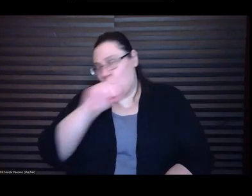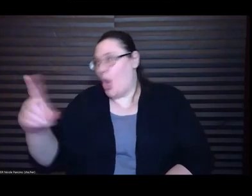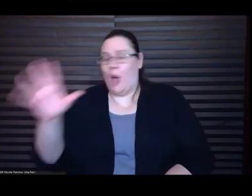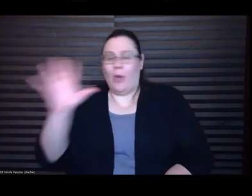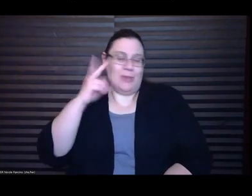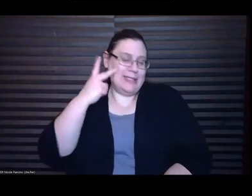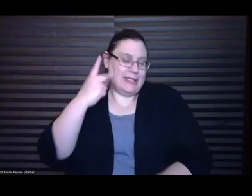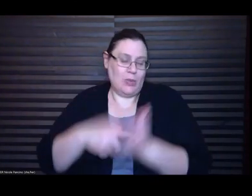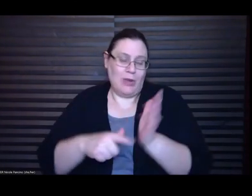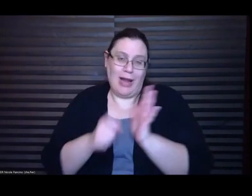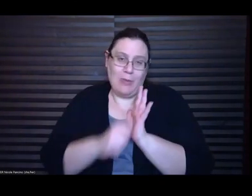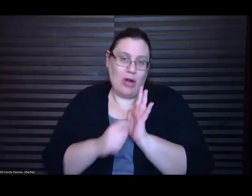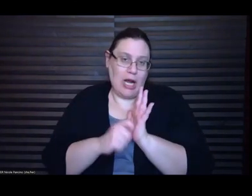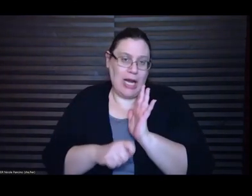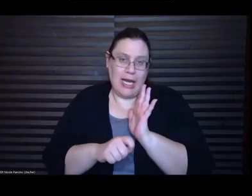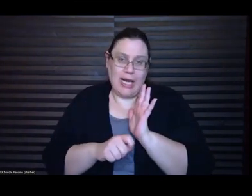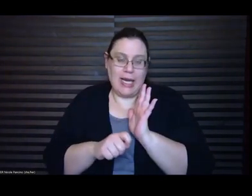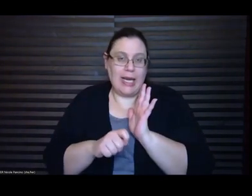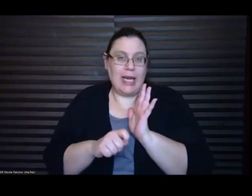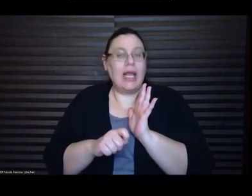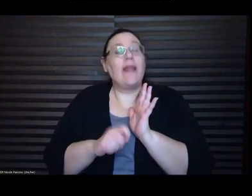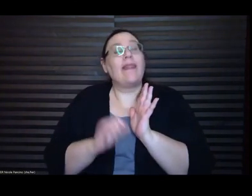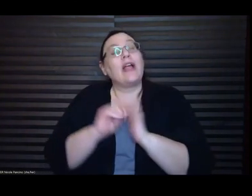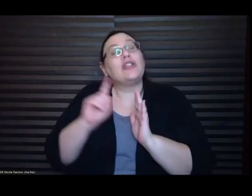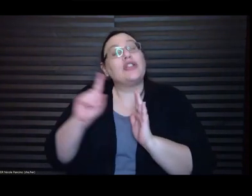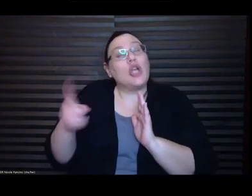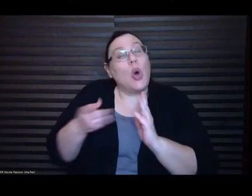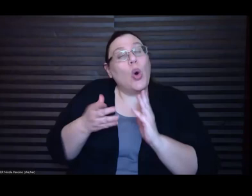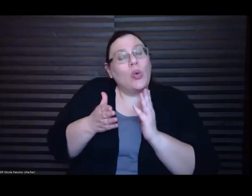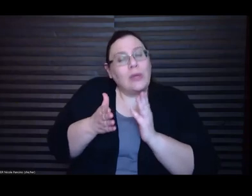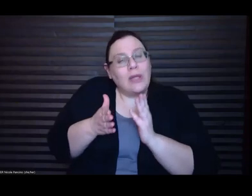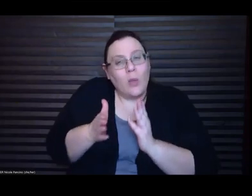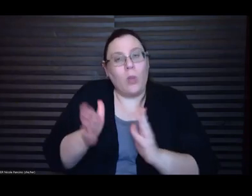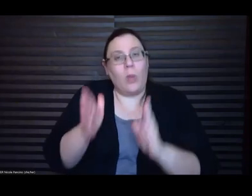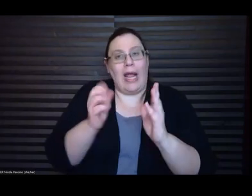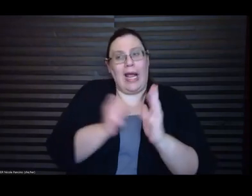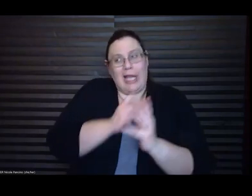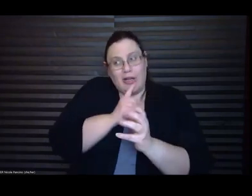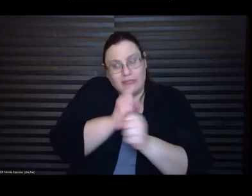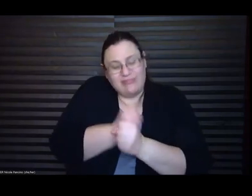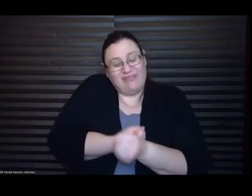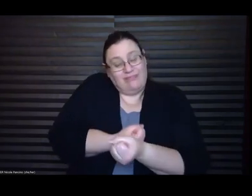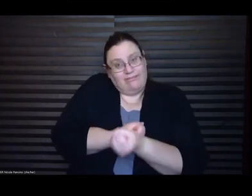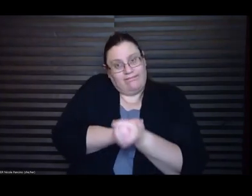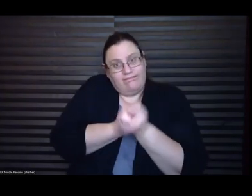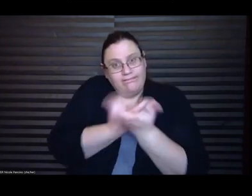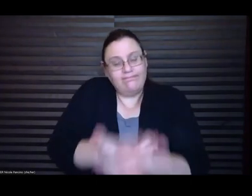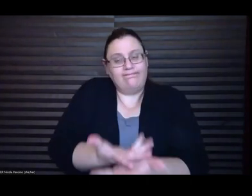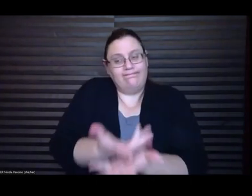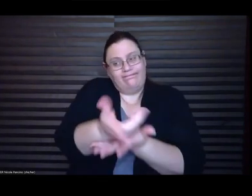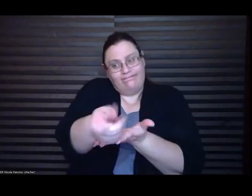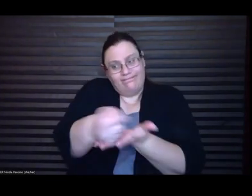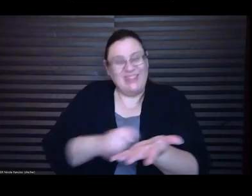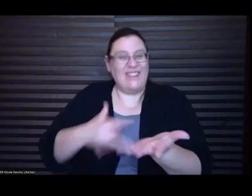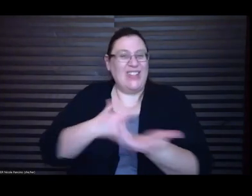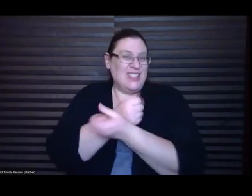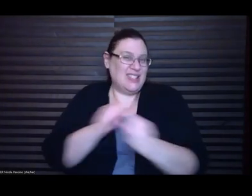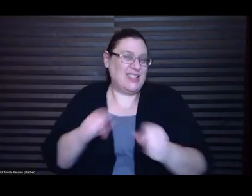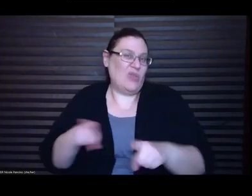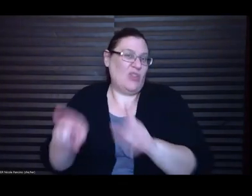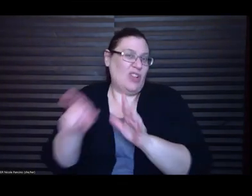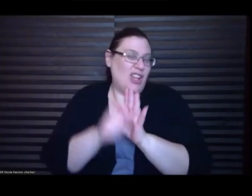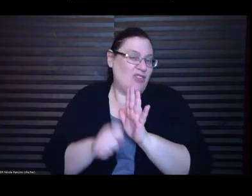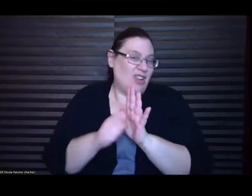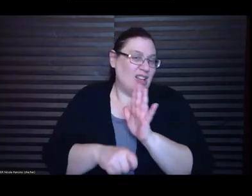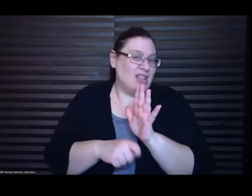I can really do it um and feel feel safe writing it um and you know as as